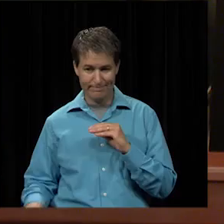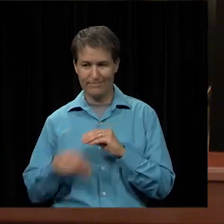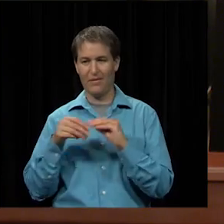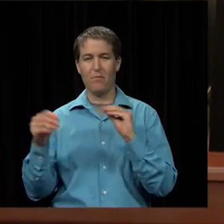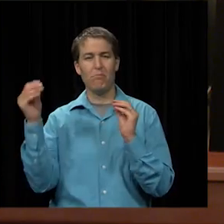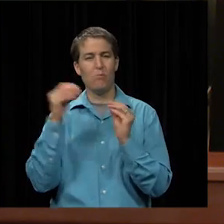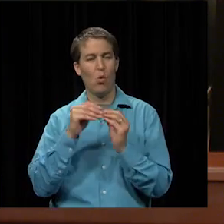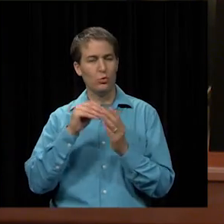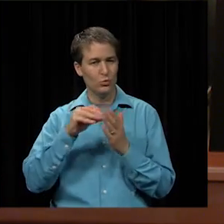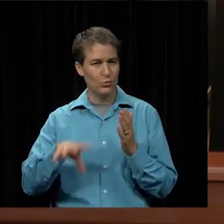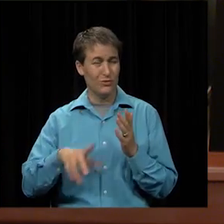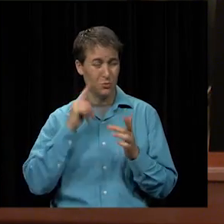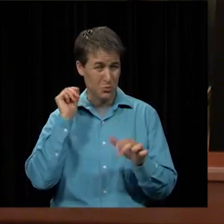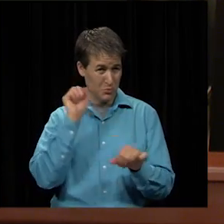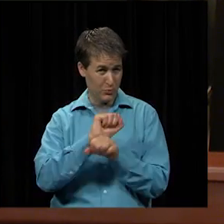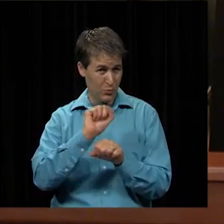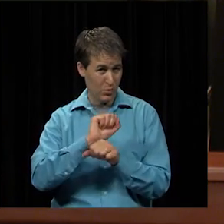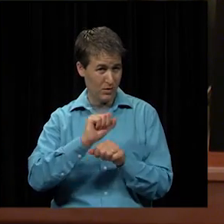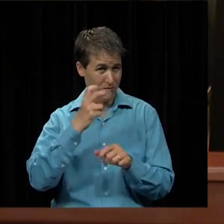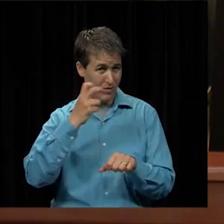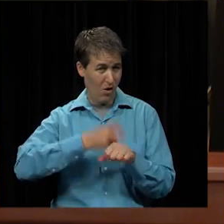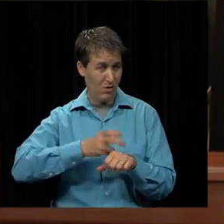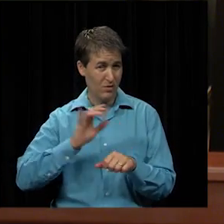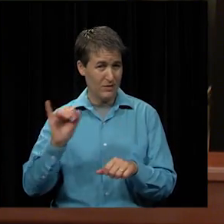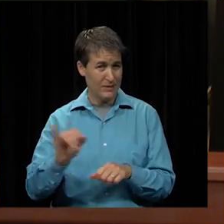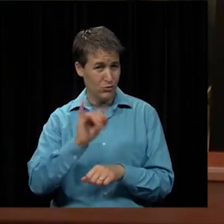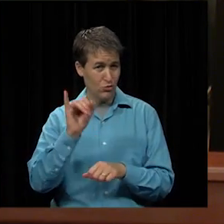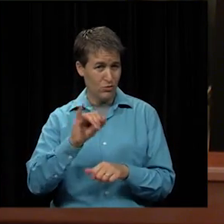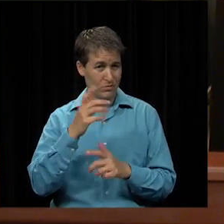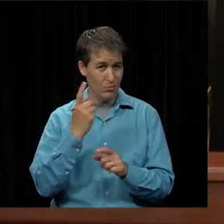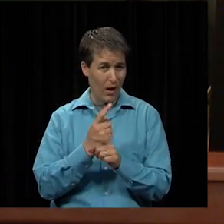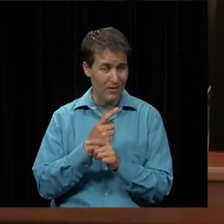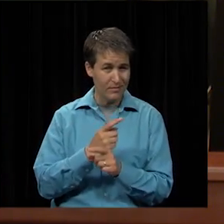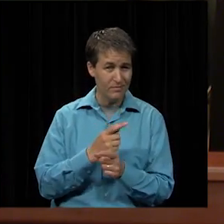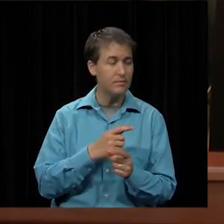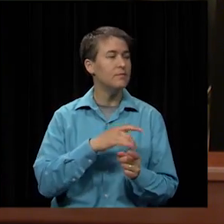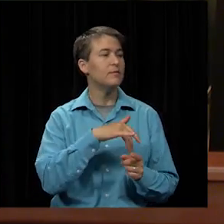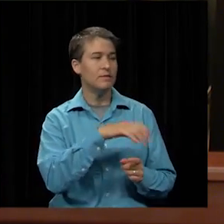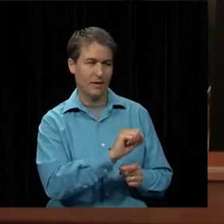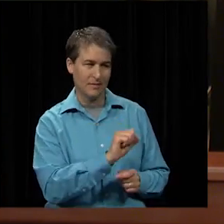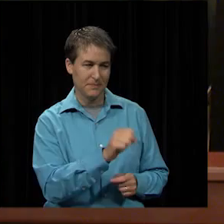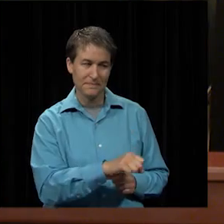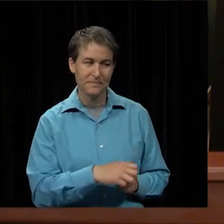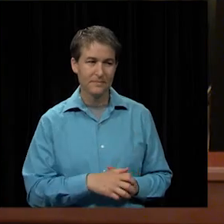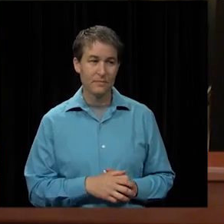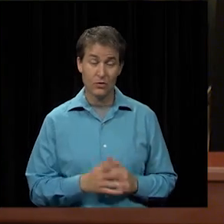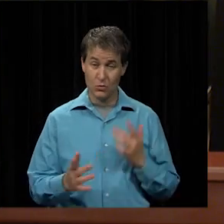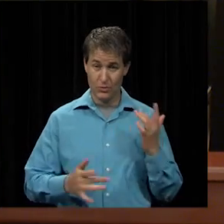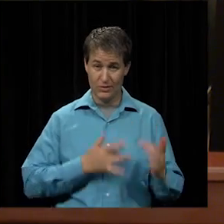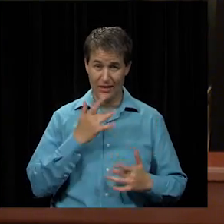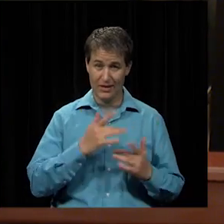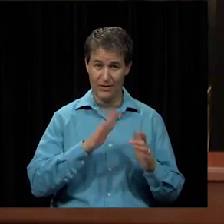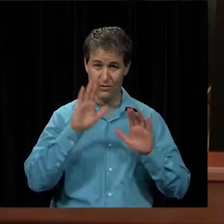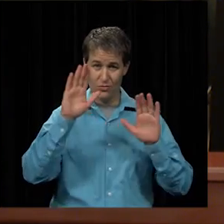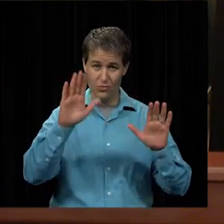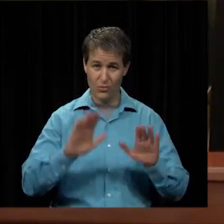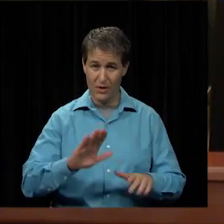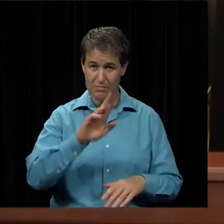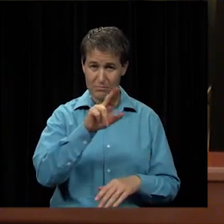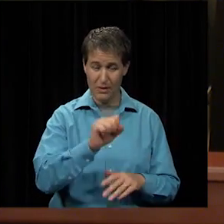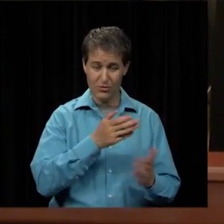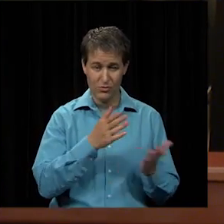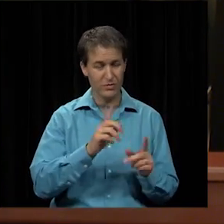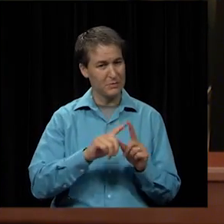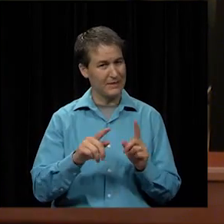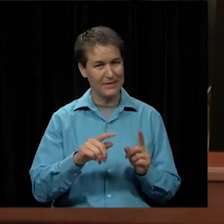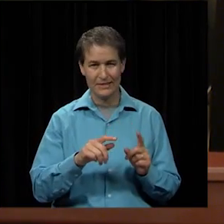working really hard on our insurance packages too right yes ma'am so we're excited to have great bus service but this